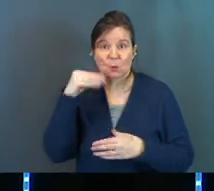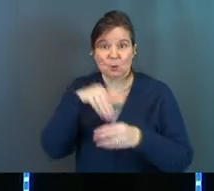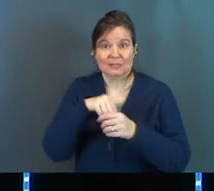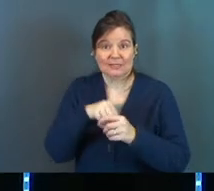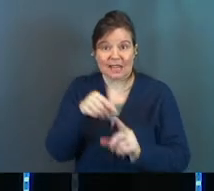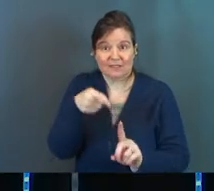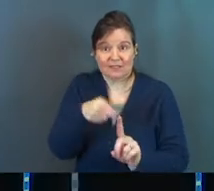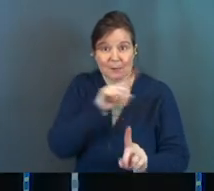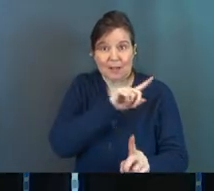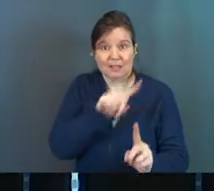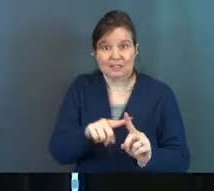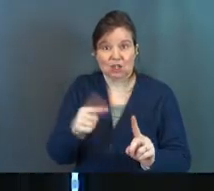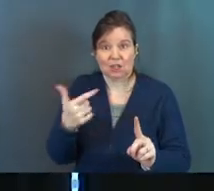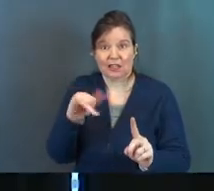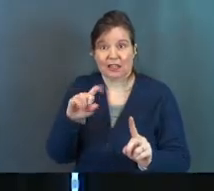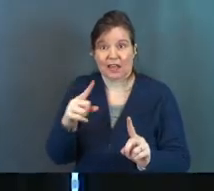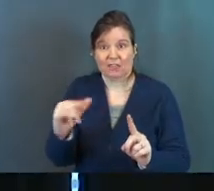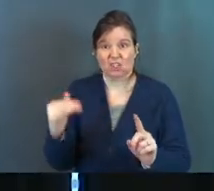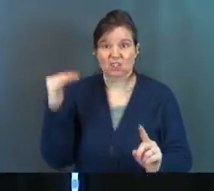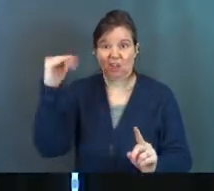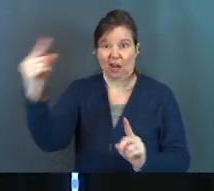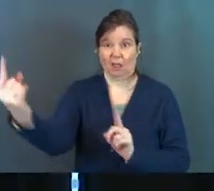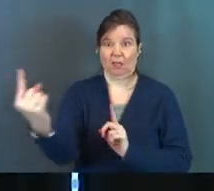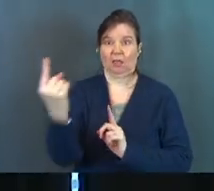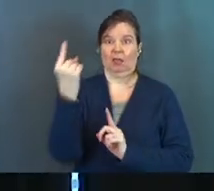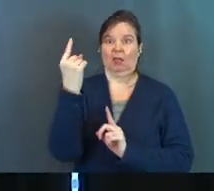inside of him until Goliath showed up.